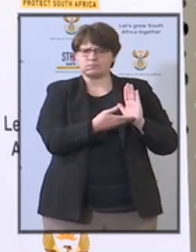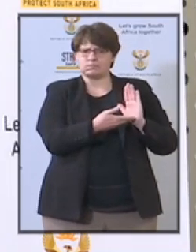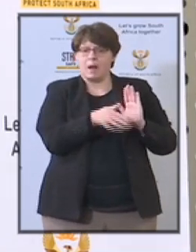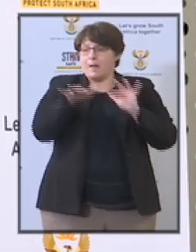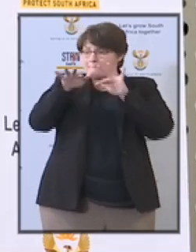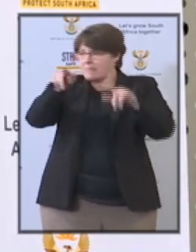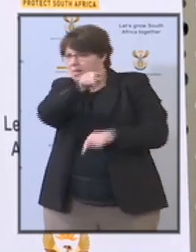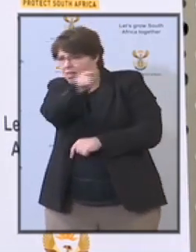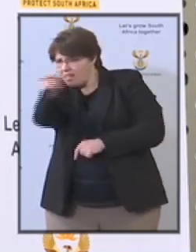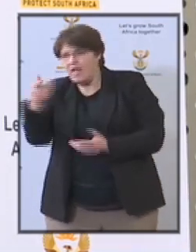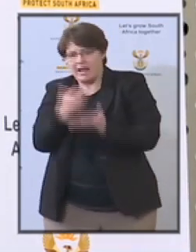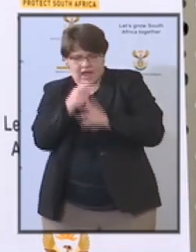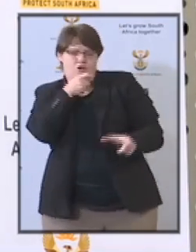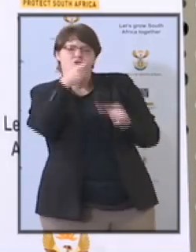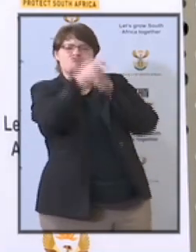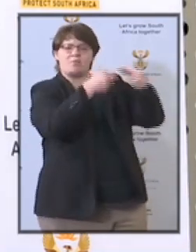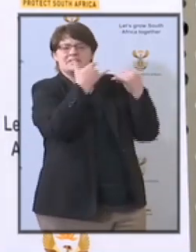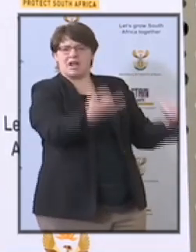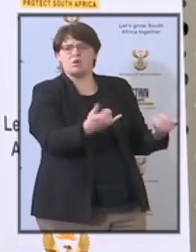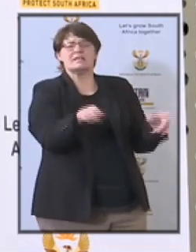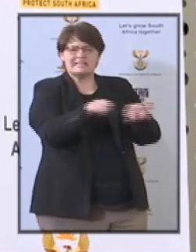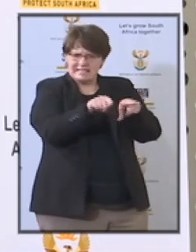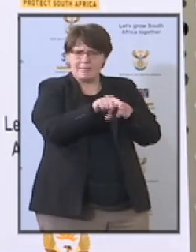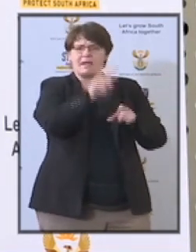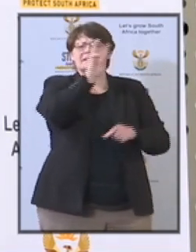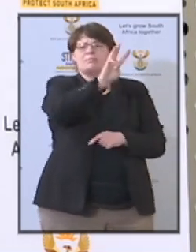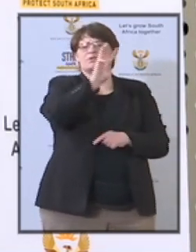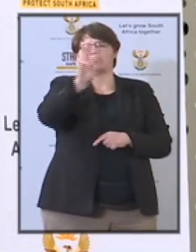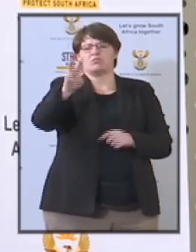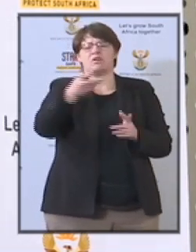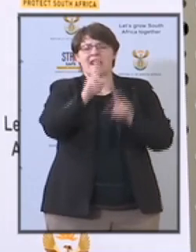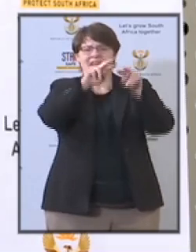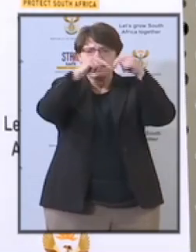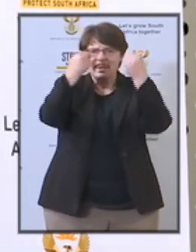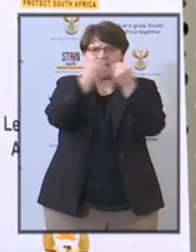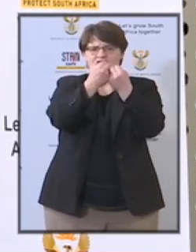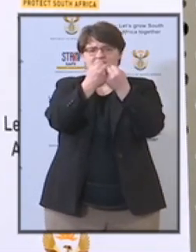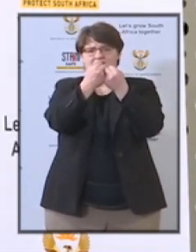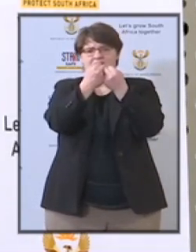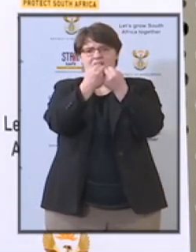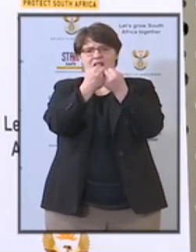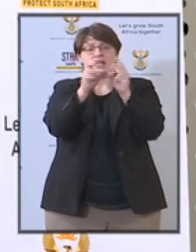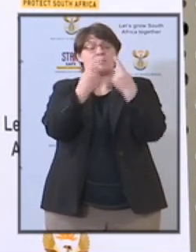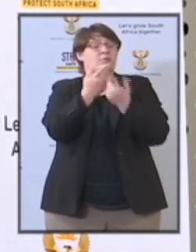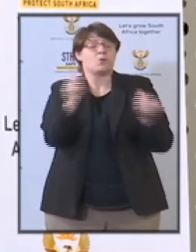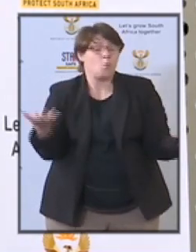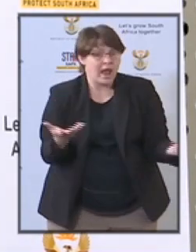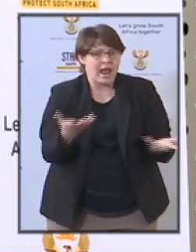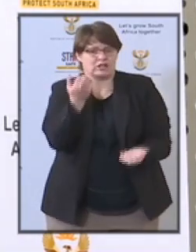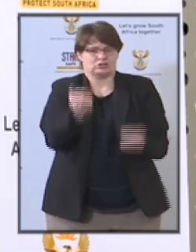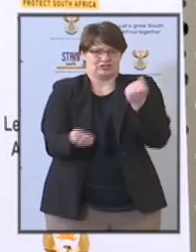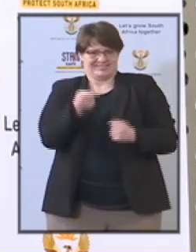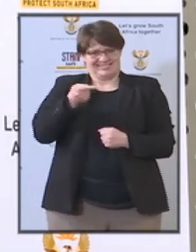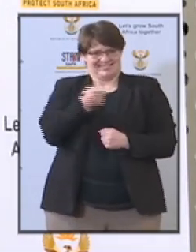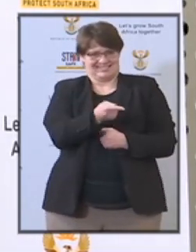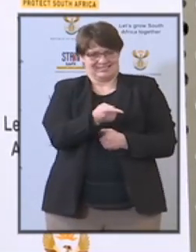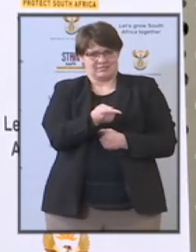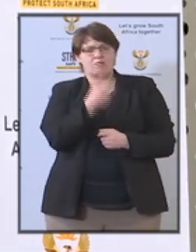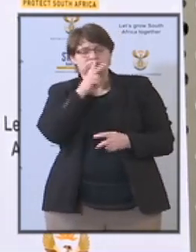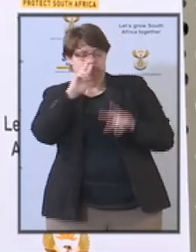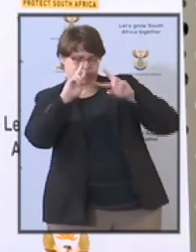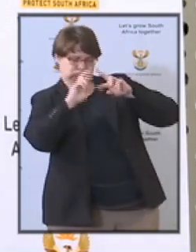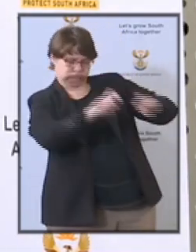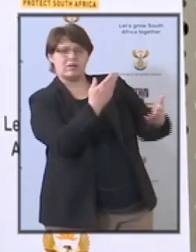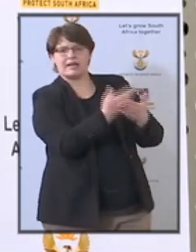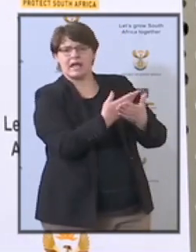comment it's available even in the website of the national department of of justice to to the best